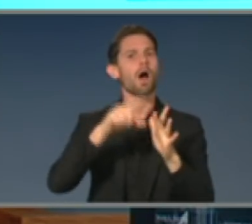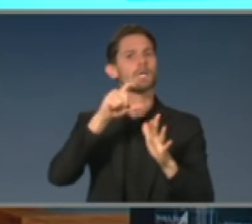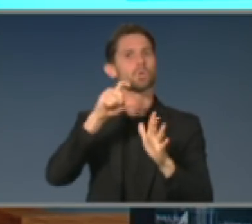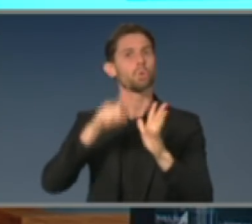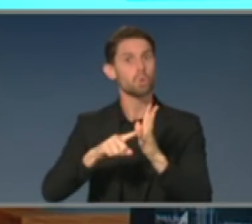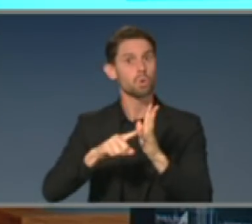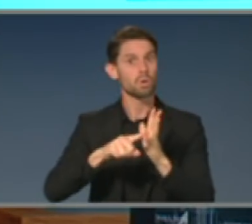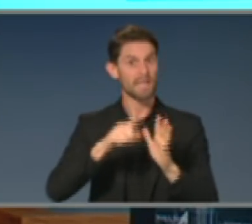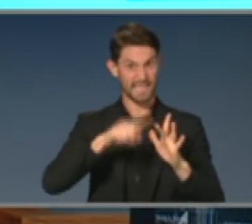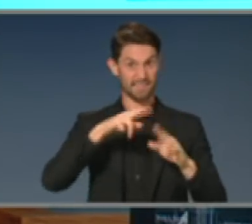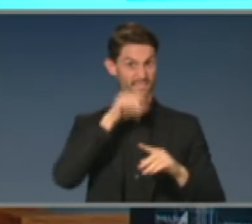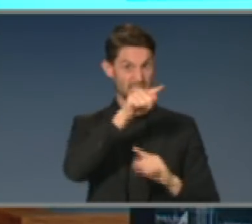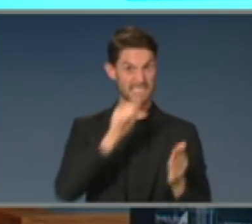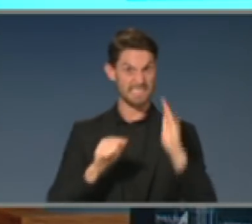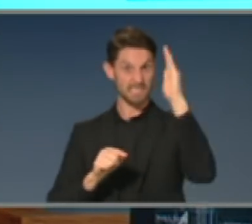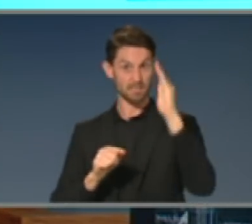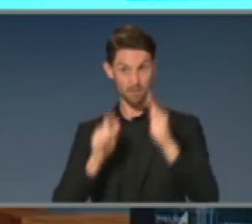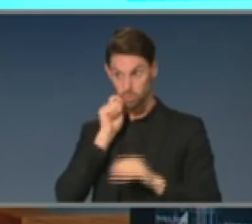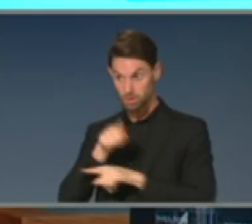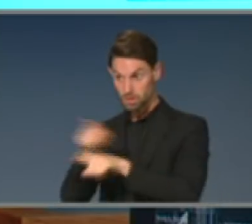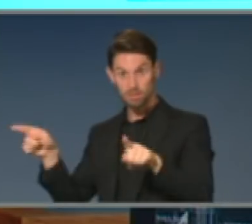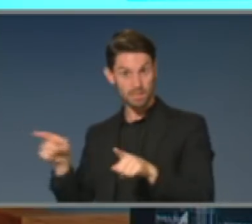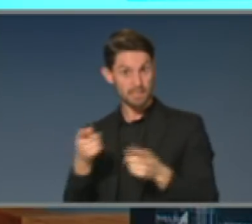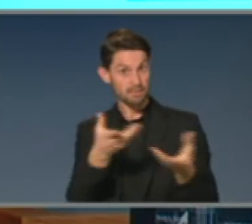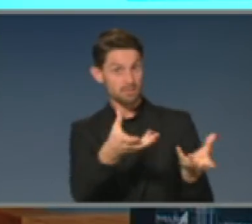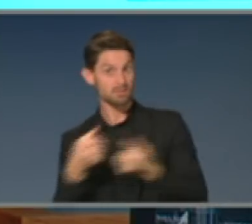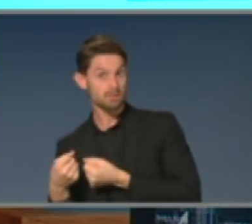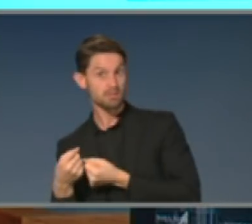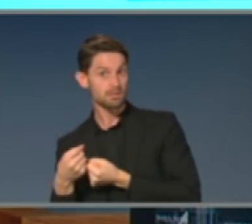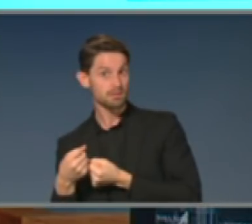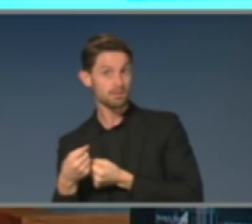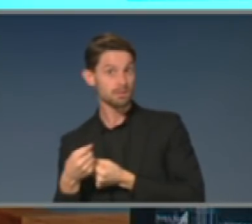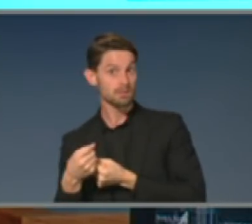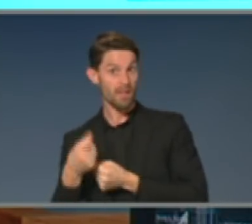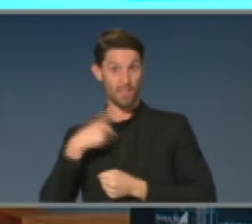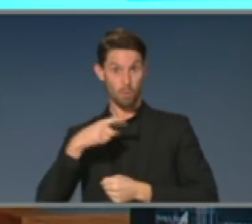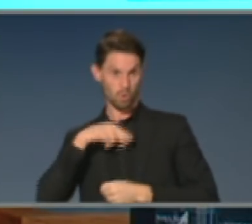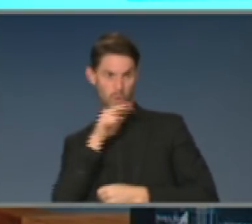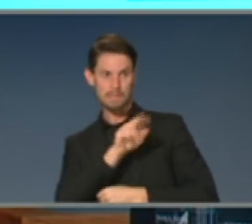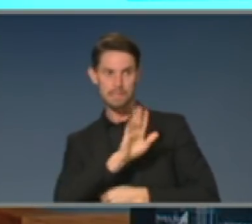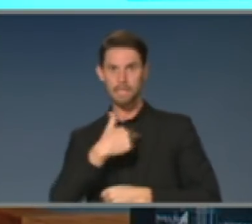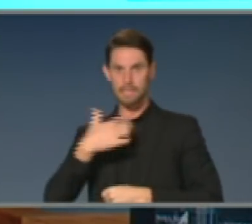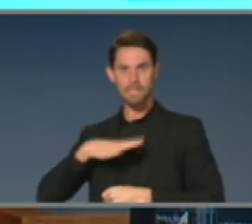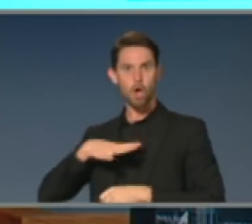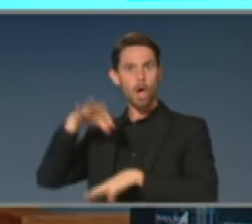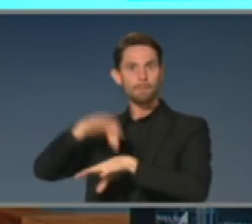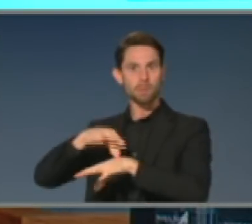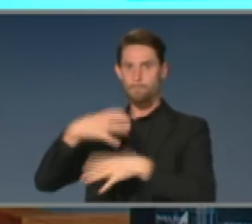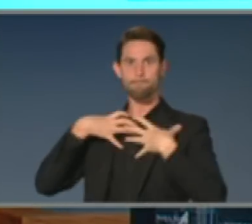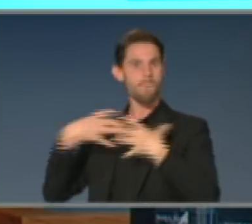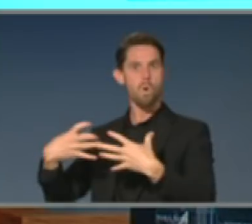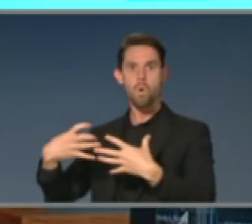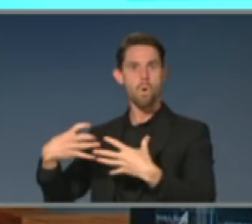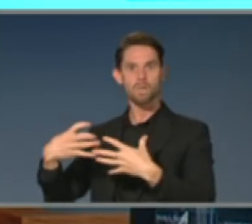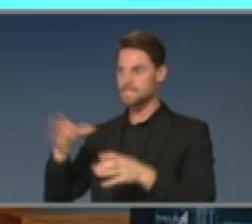demand? We have already planned to triple our intensive care bed capacity, and we want to make sure that we have